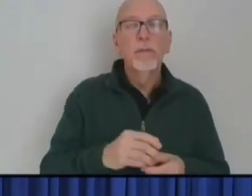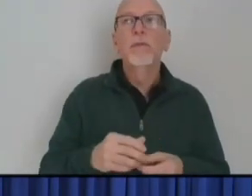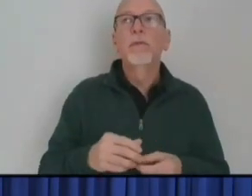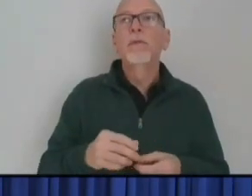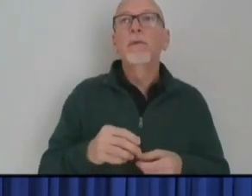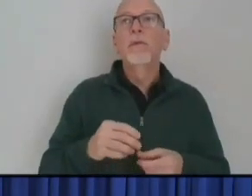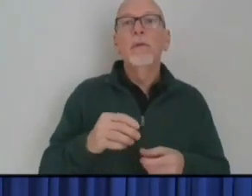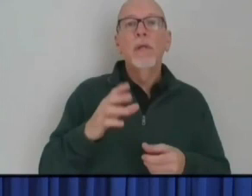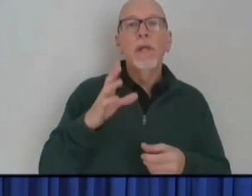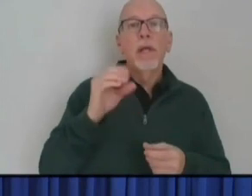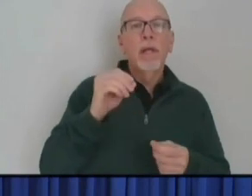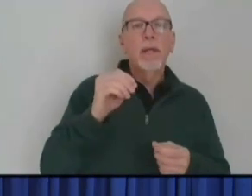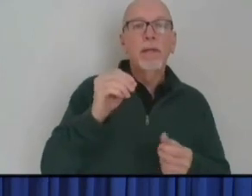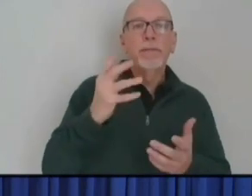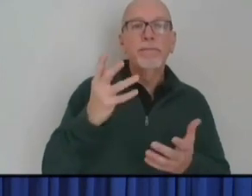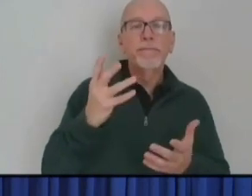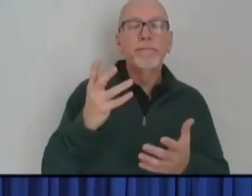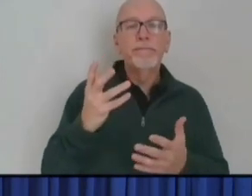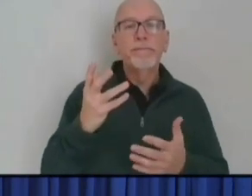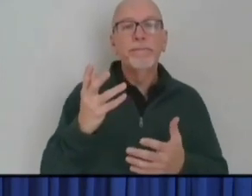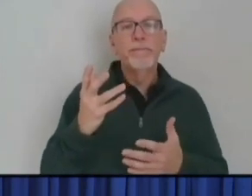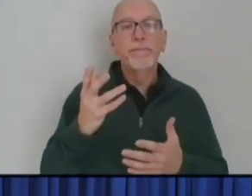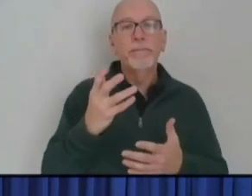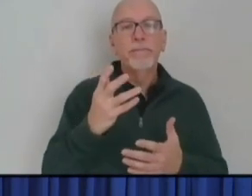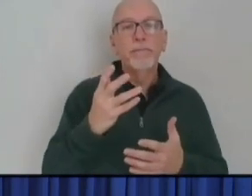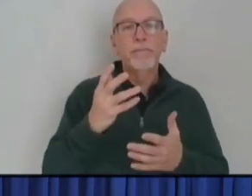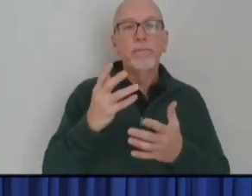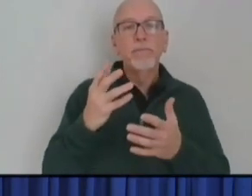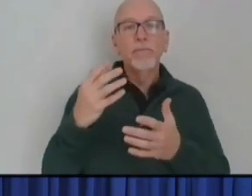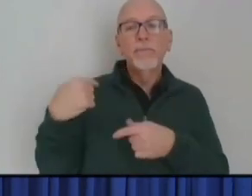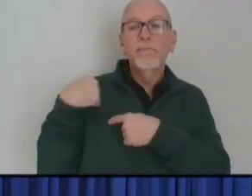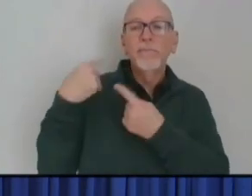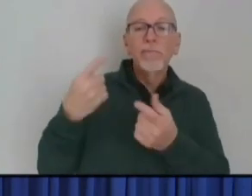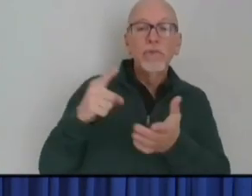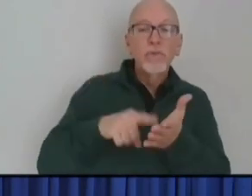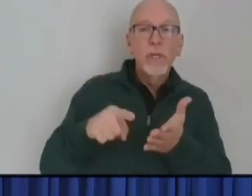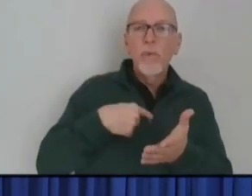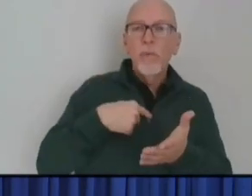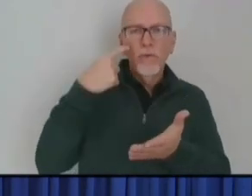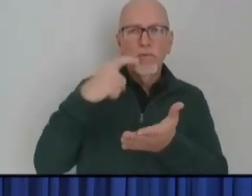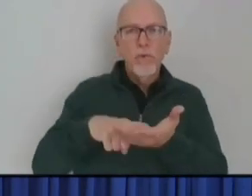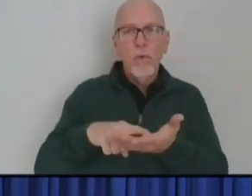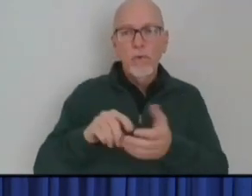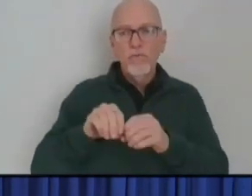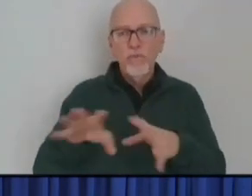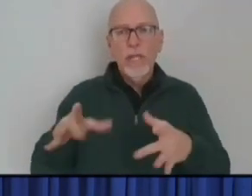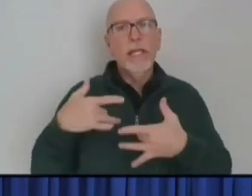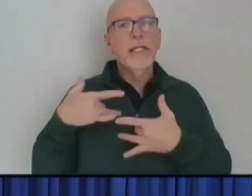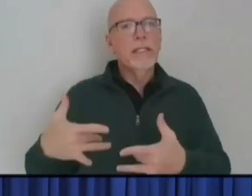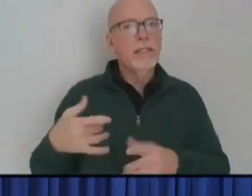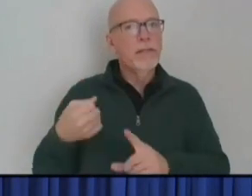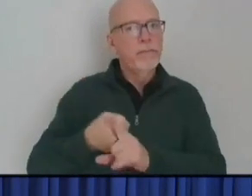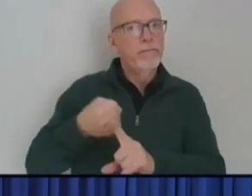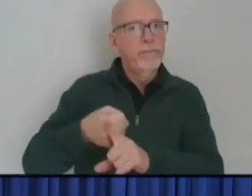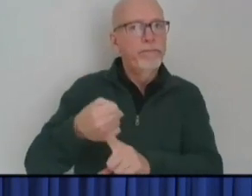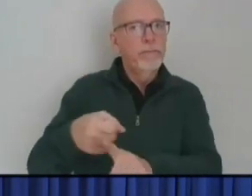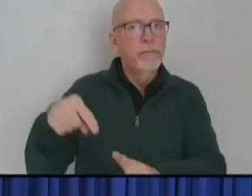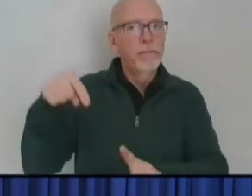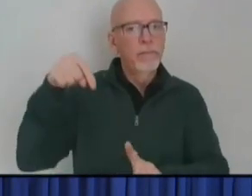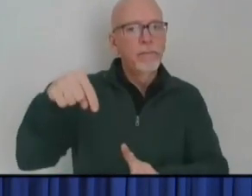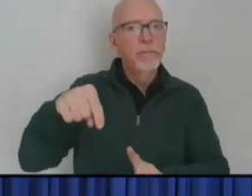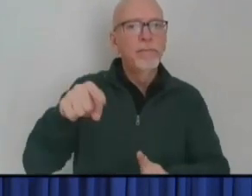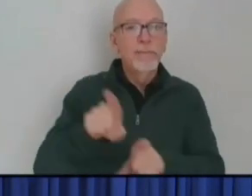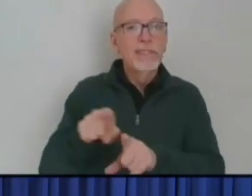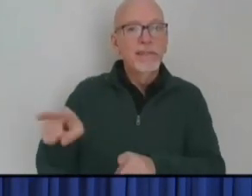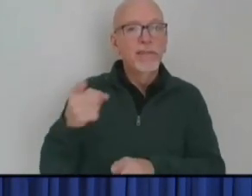tracing, we see spread occurring. And Dr. Box just highlighted